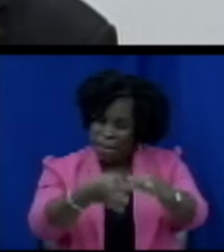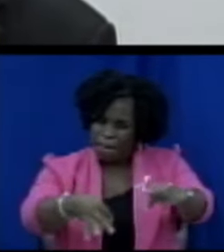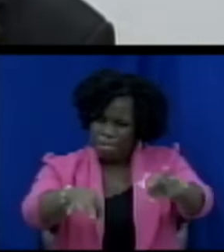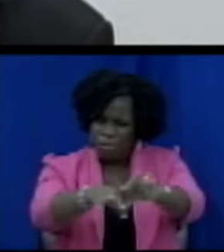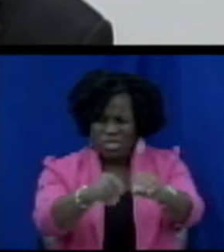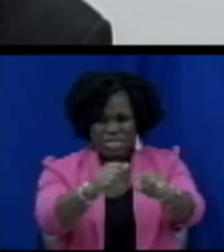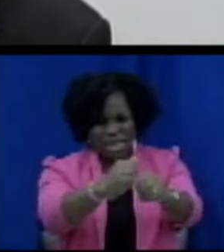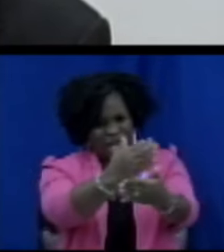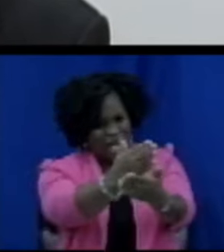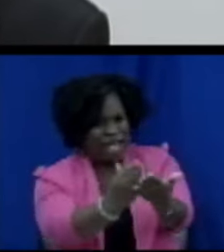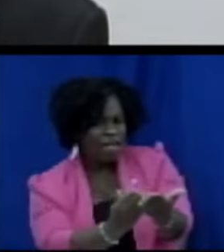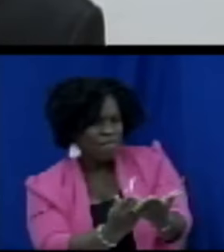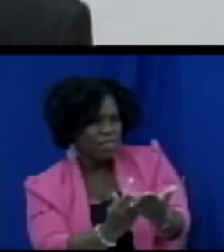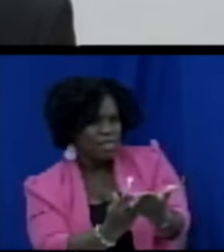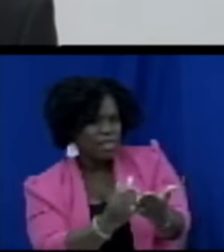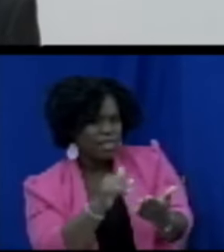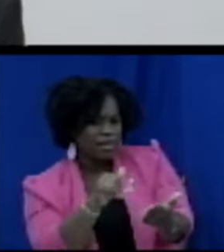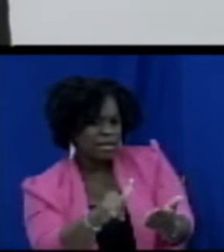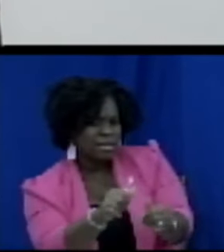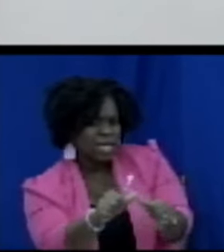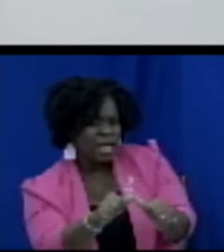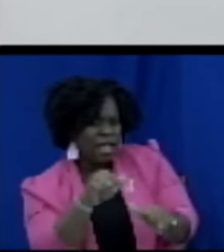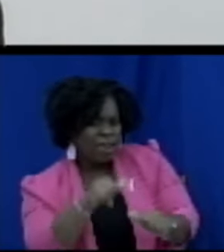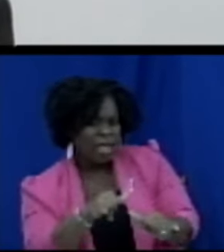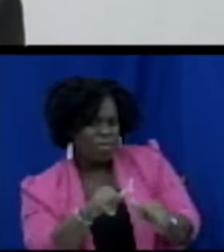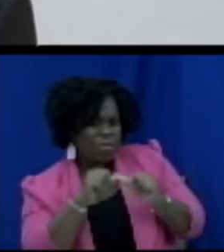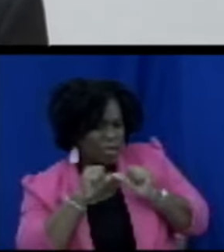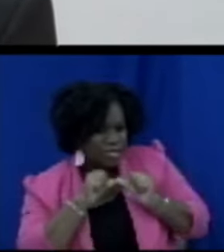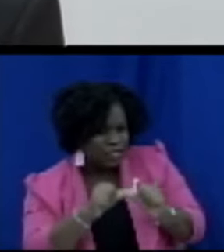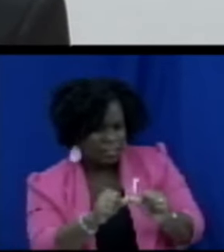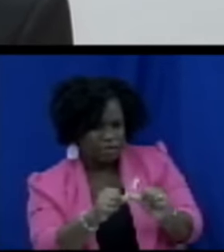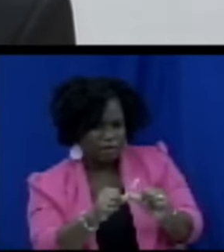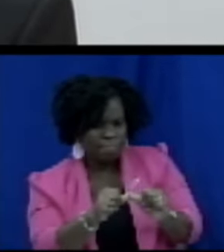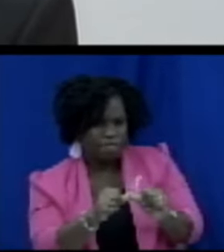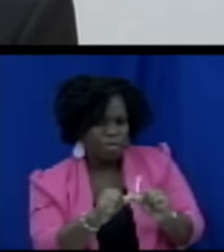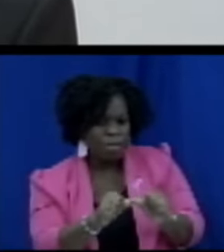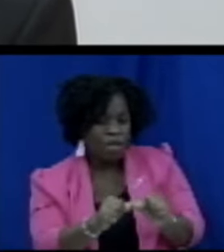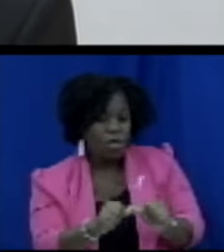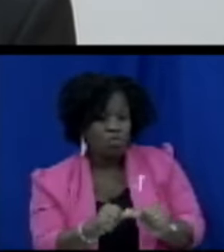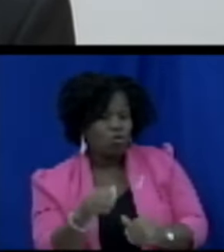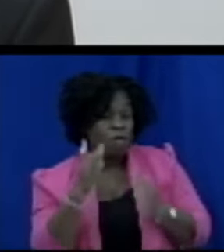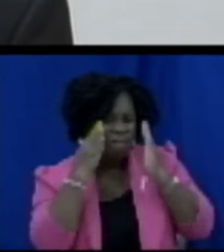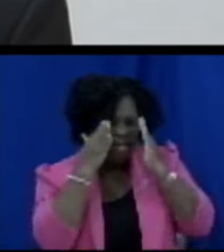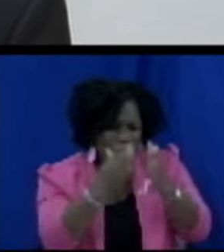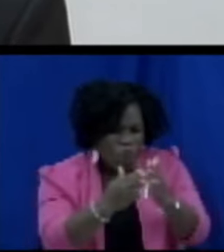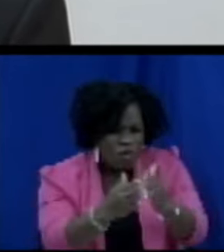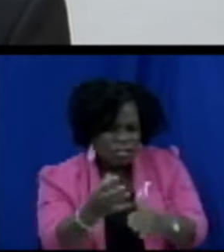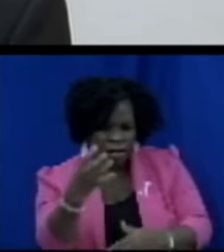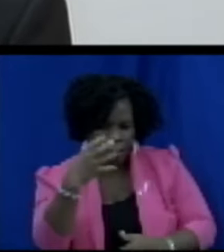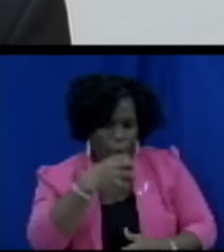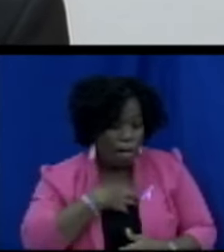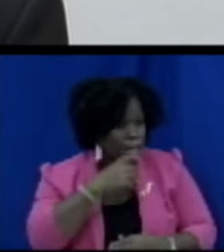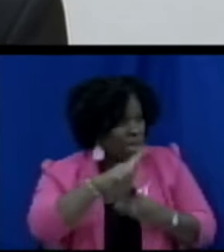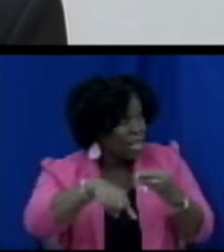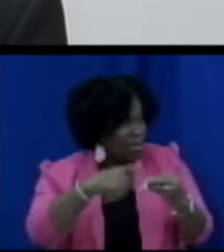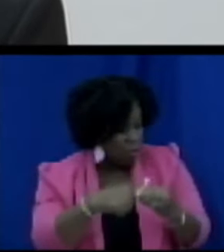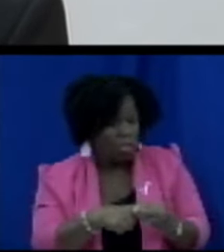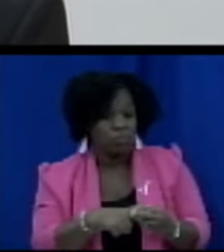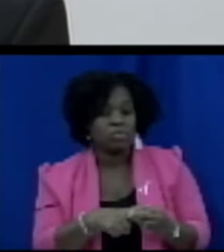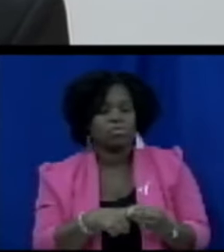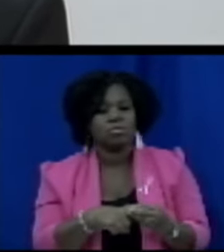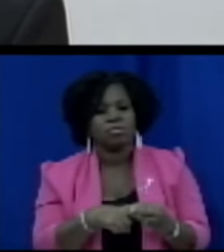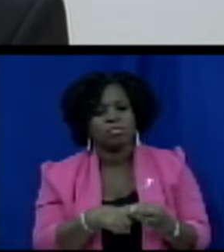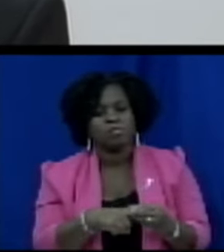that we continue to complain about as I said before as a people